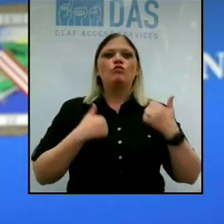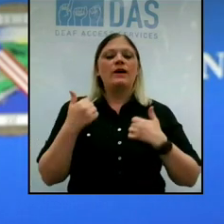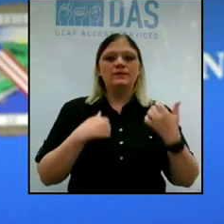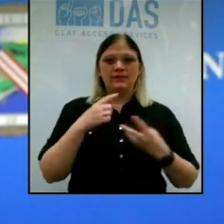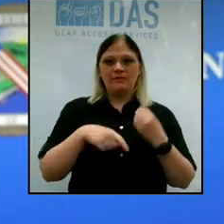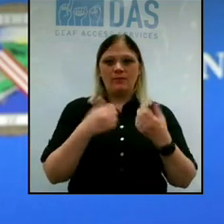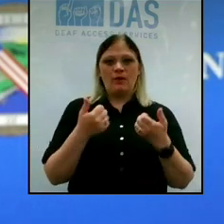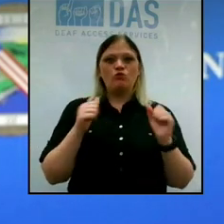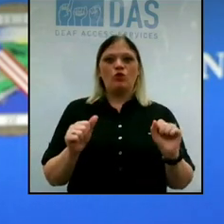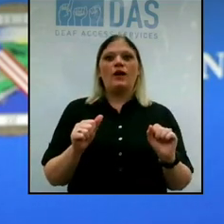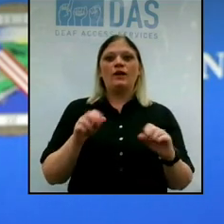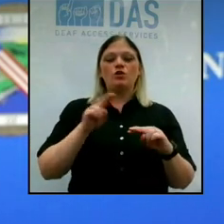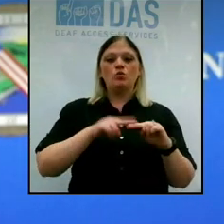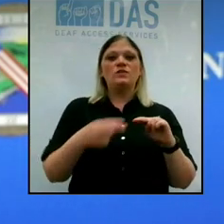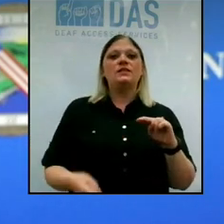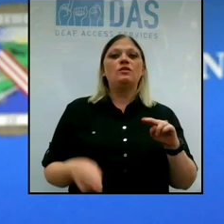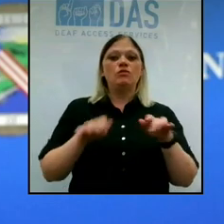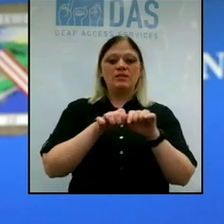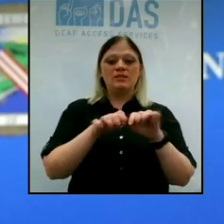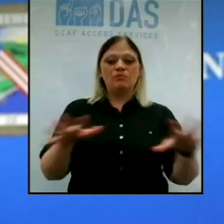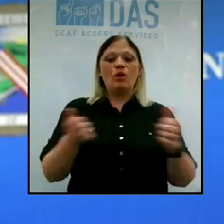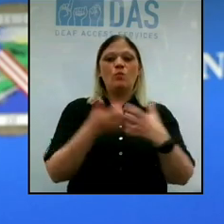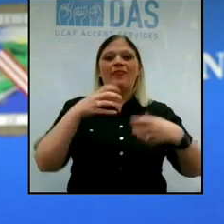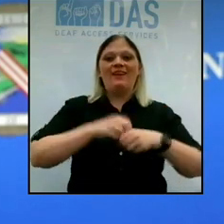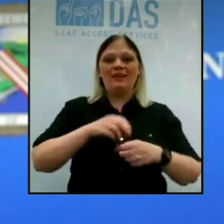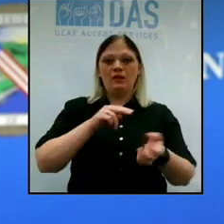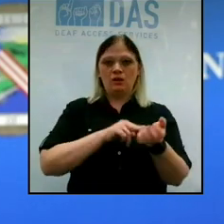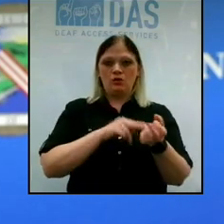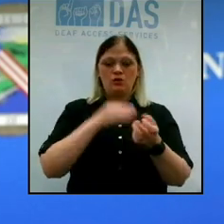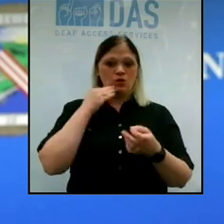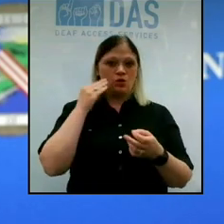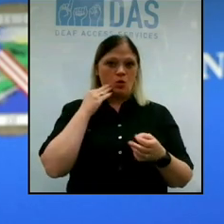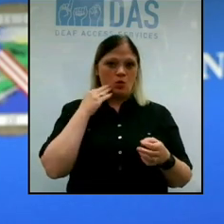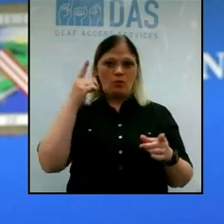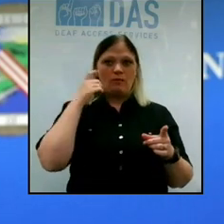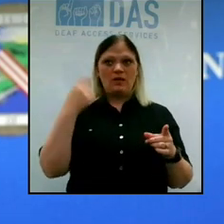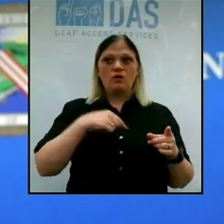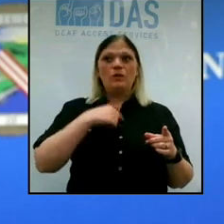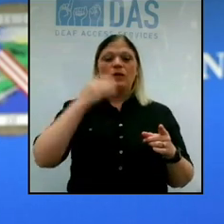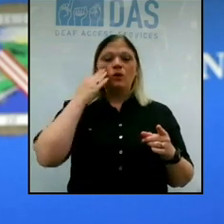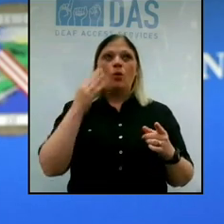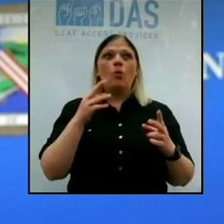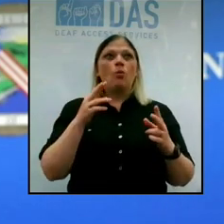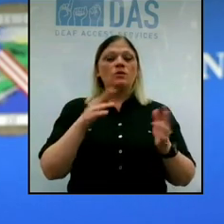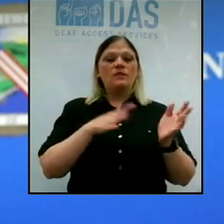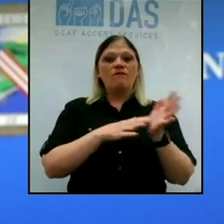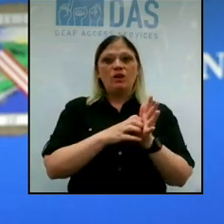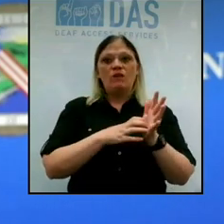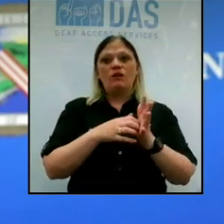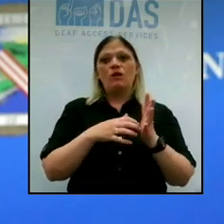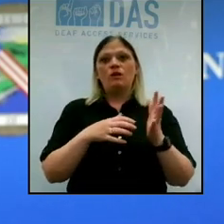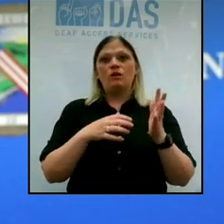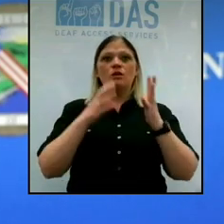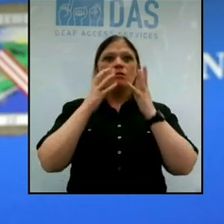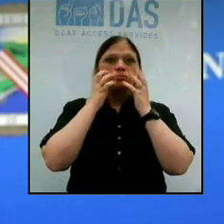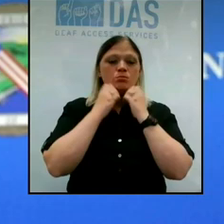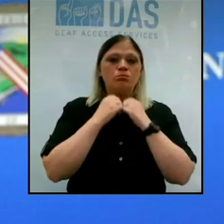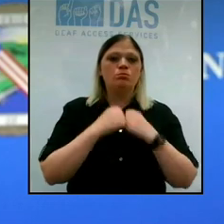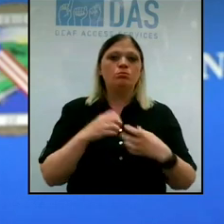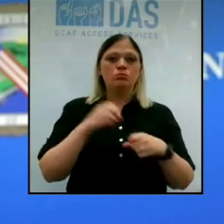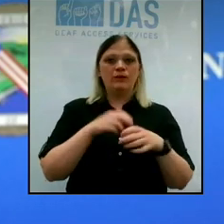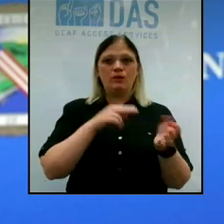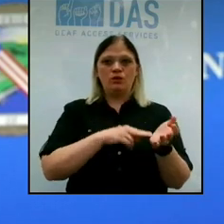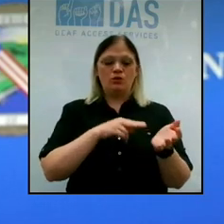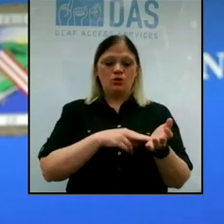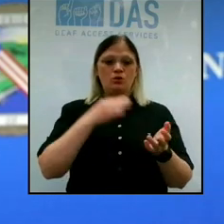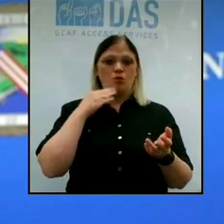to, you know, decrease transmission within these nursing homes because we know it is such a vulnerable and precious population in our nursing homes.